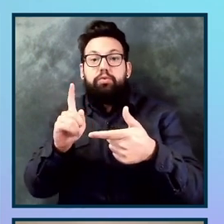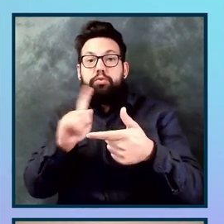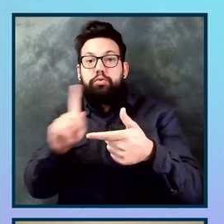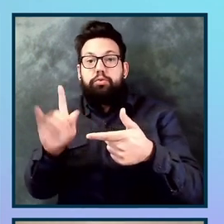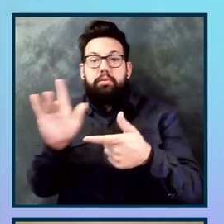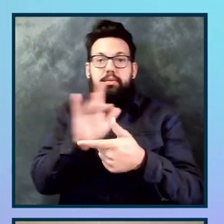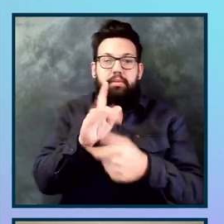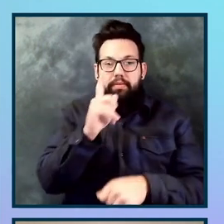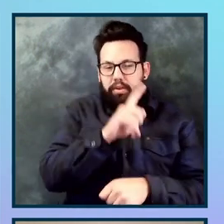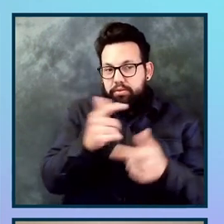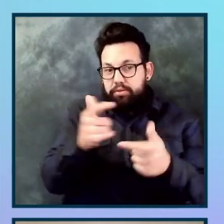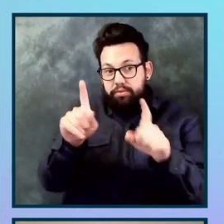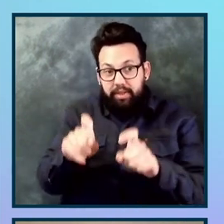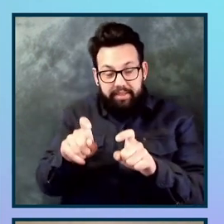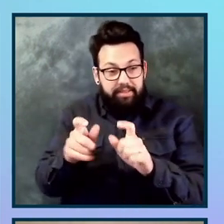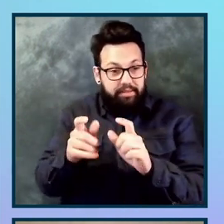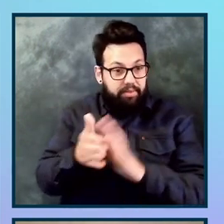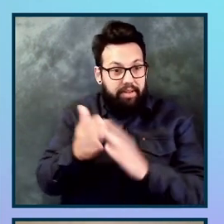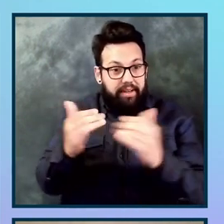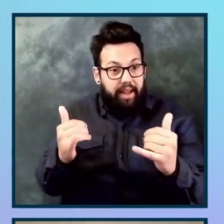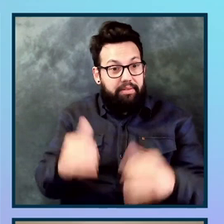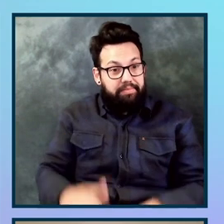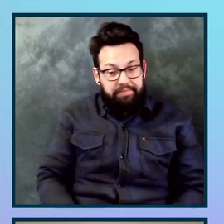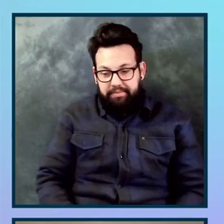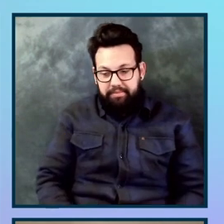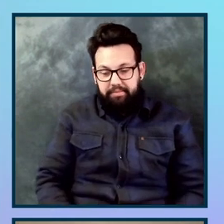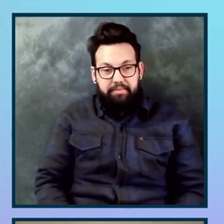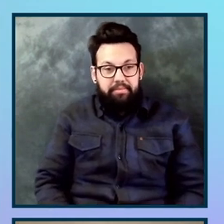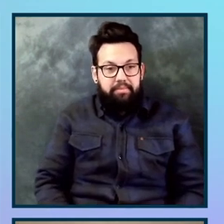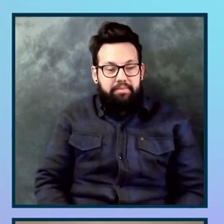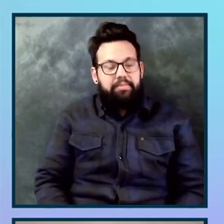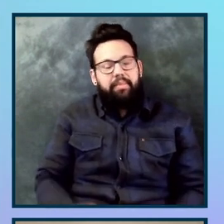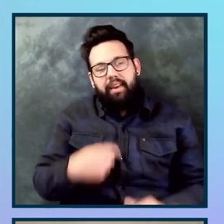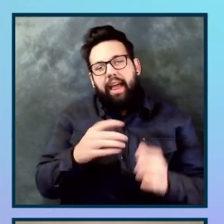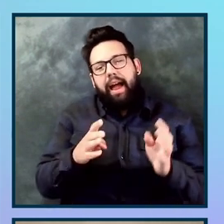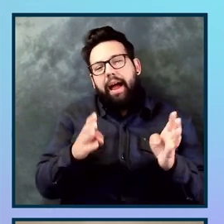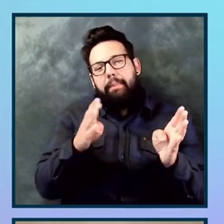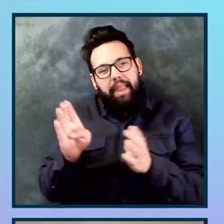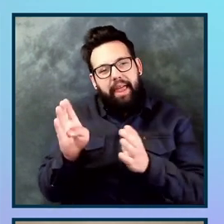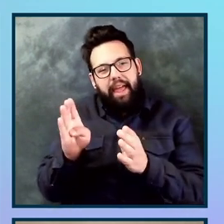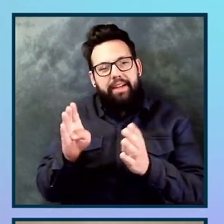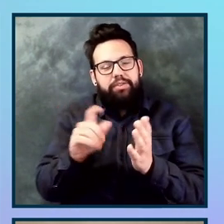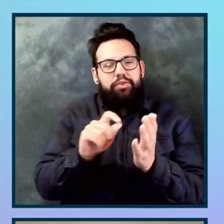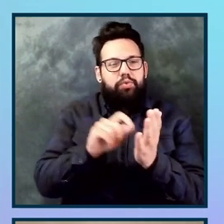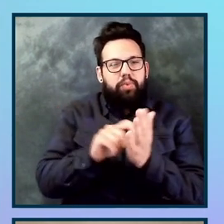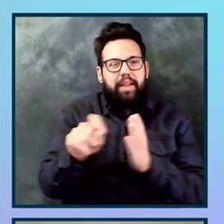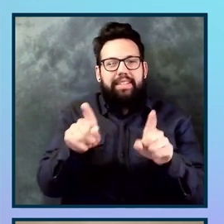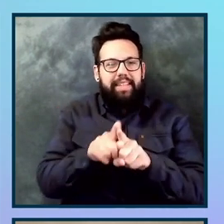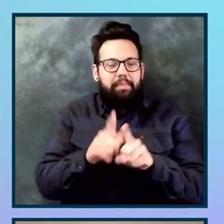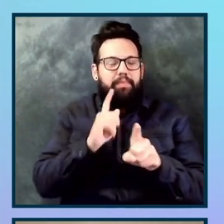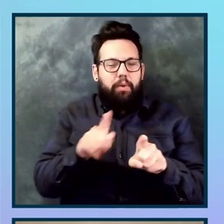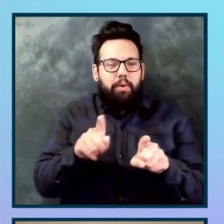see if they all pass. Cool. Uh, now for time's sake, I was going to write the same kind of things for both the tests and for the